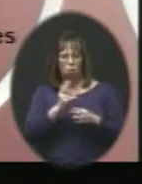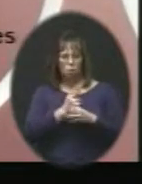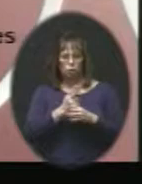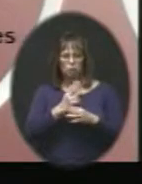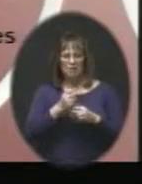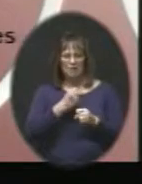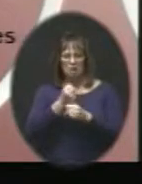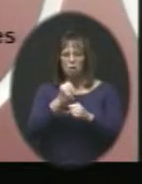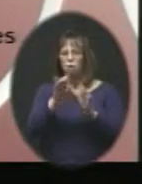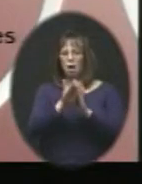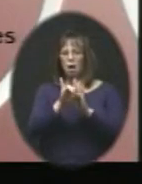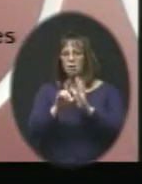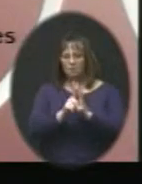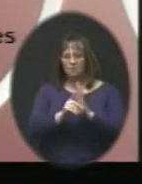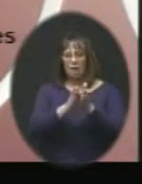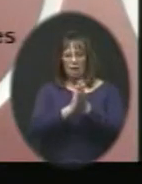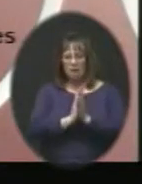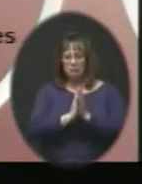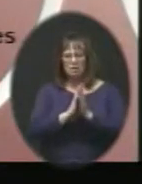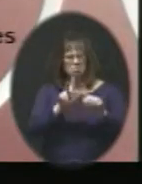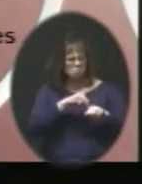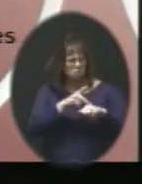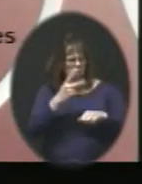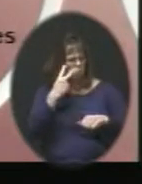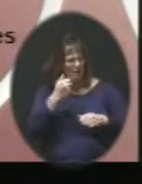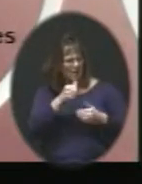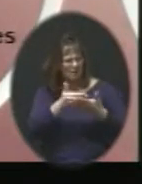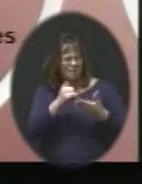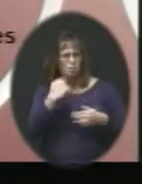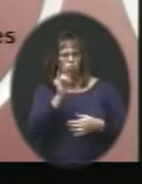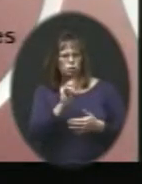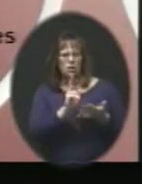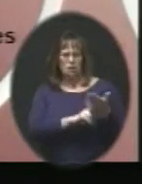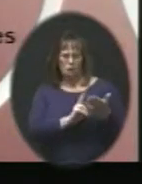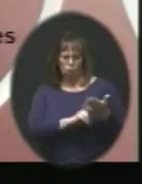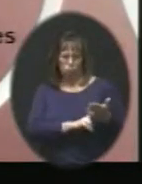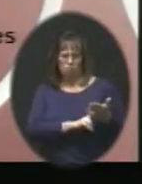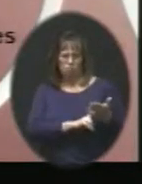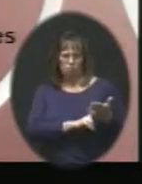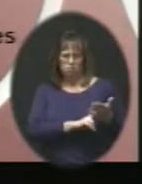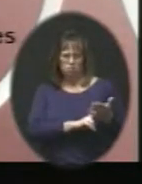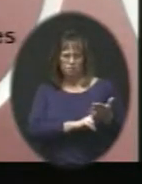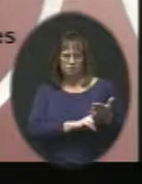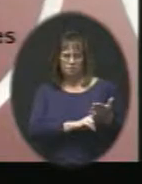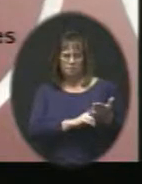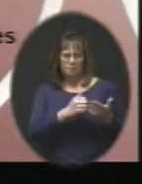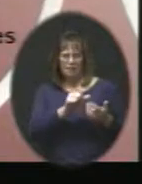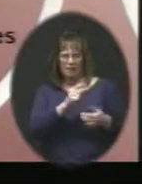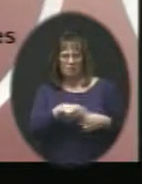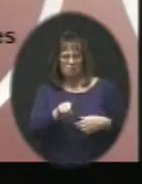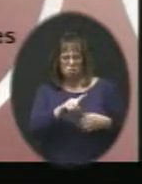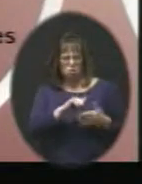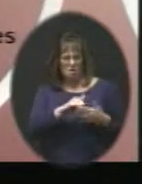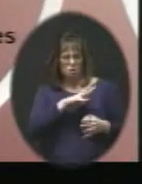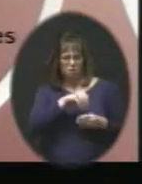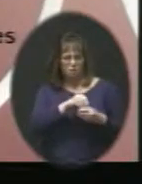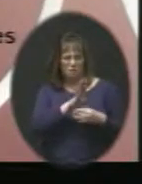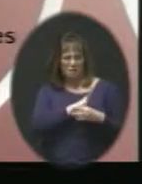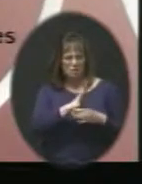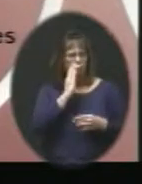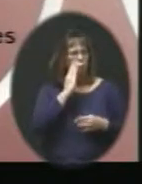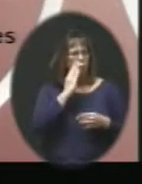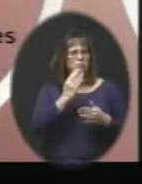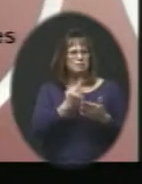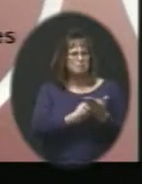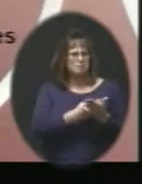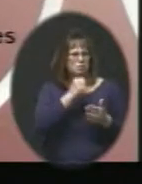identifying and asking principals, anytime you see anything that looks like a contract, which any of you that are in business know, sometimes